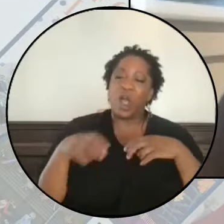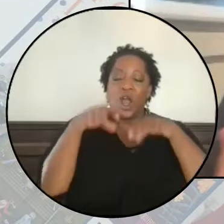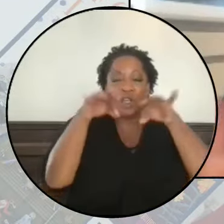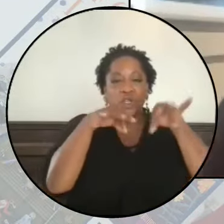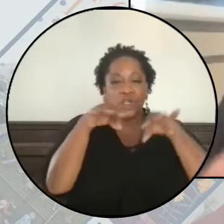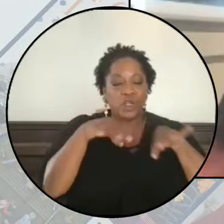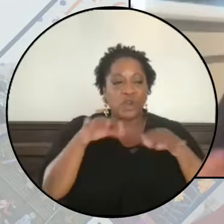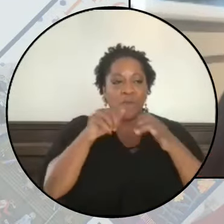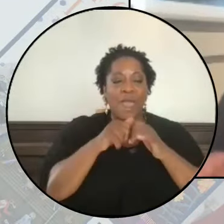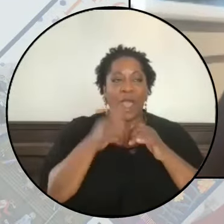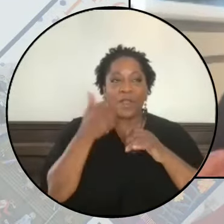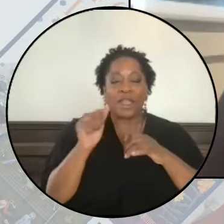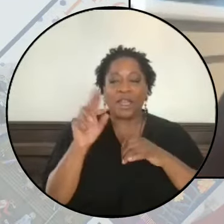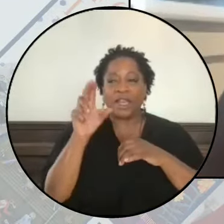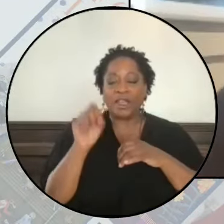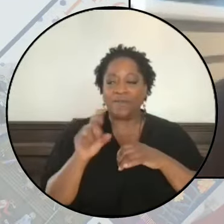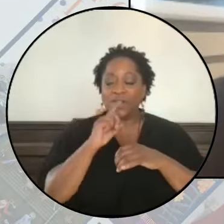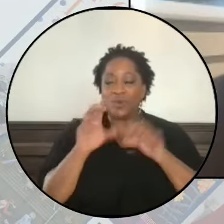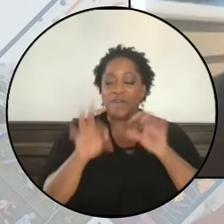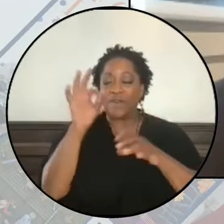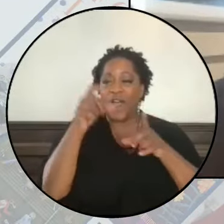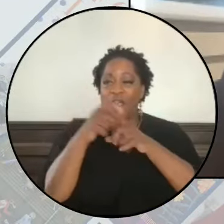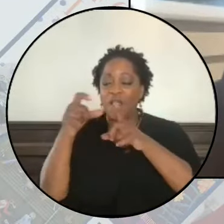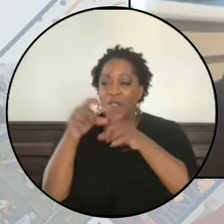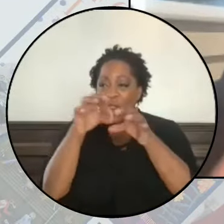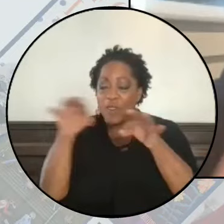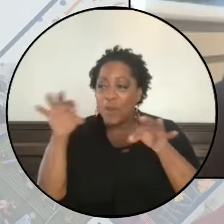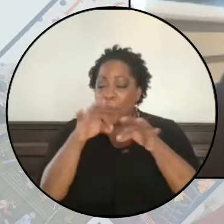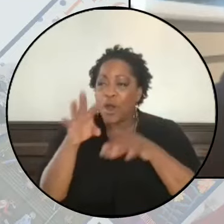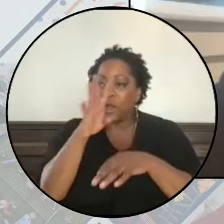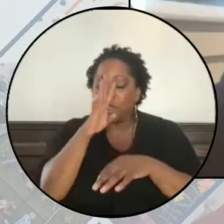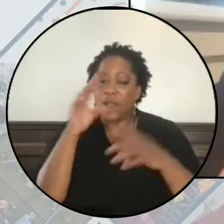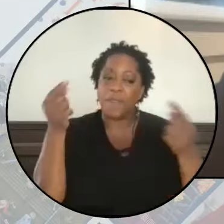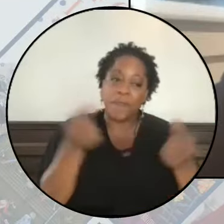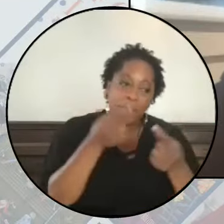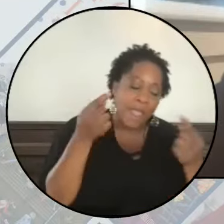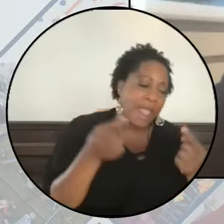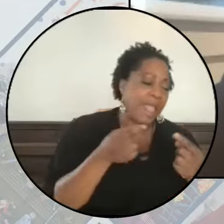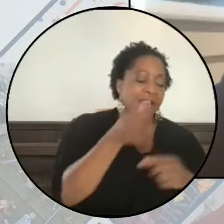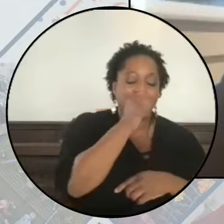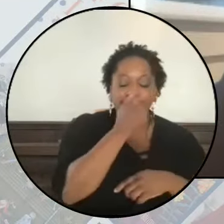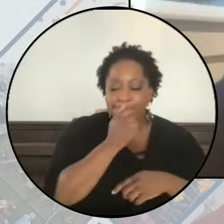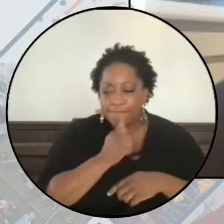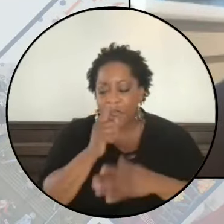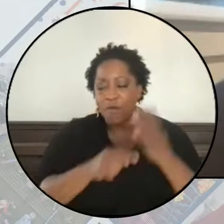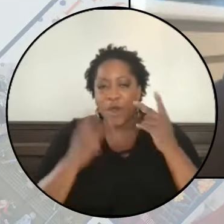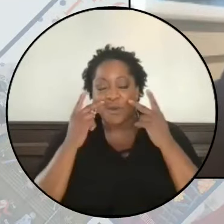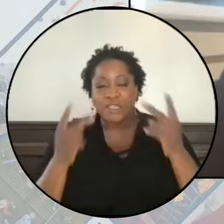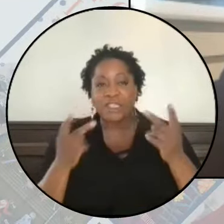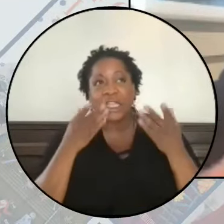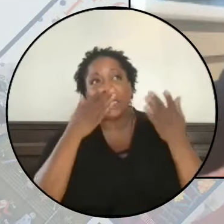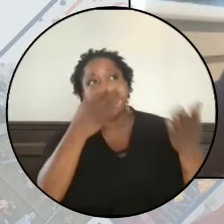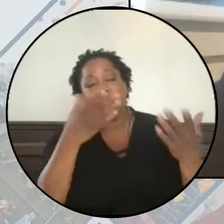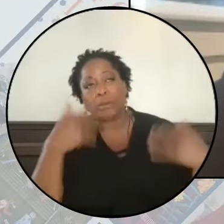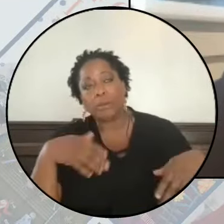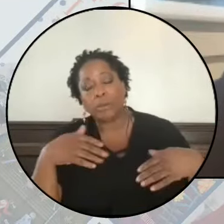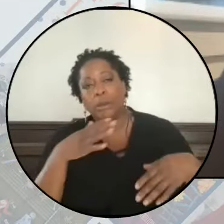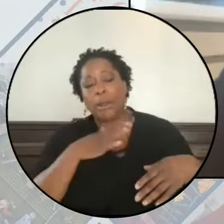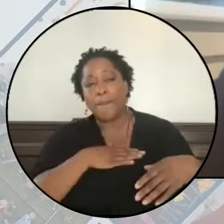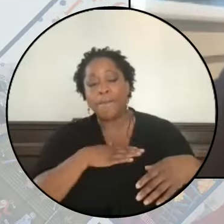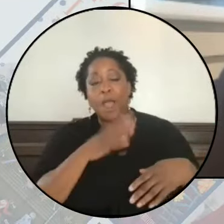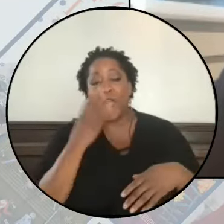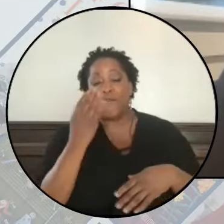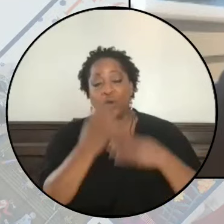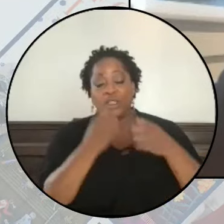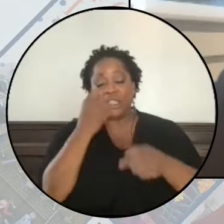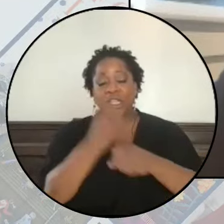describe how can any of us actually like find the words for the pain and the agony of what we're seeing in my 14